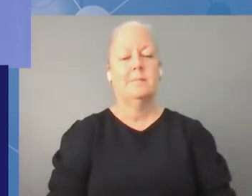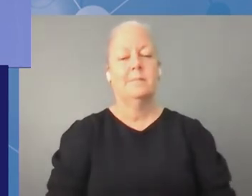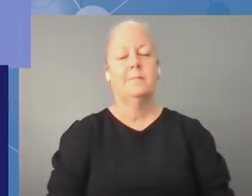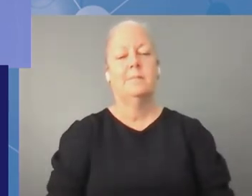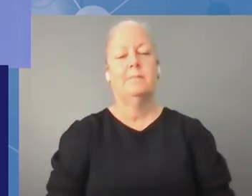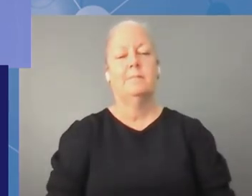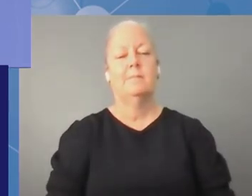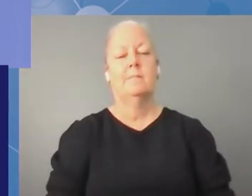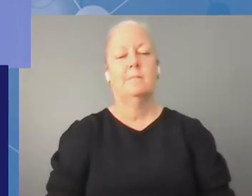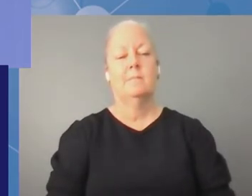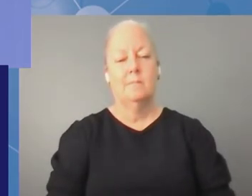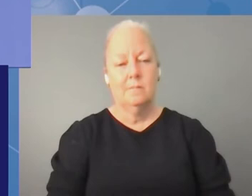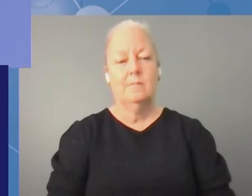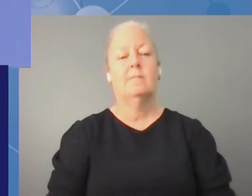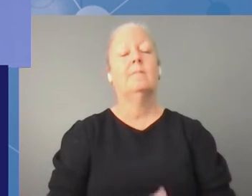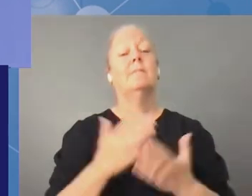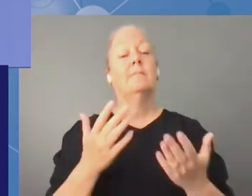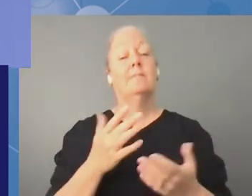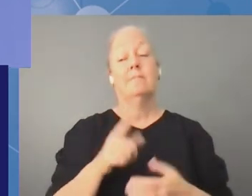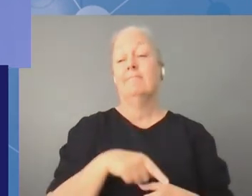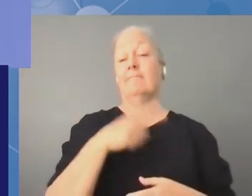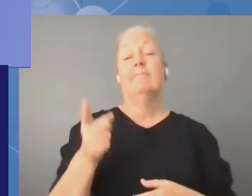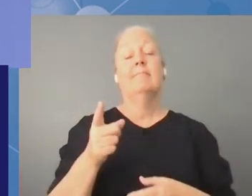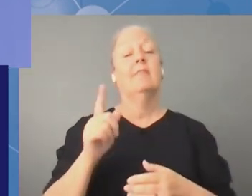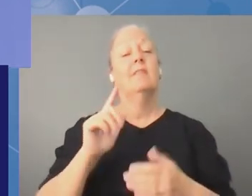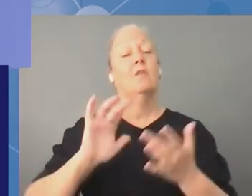next we'll go online okay